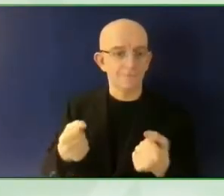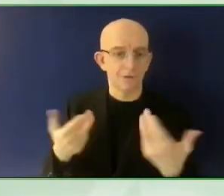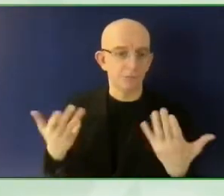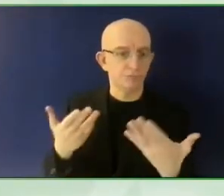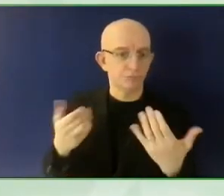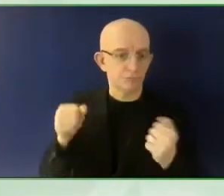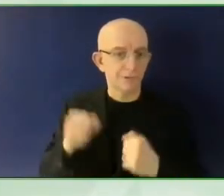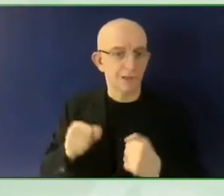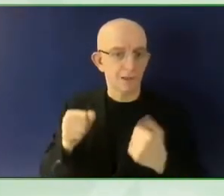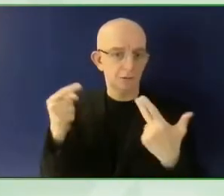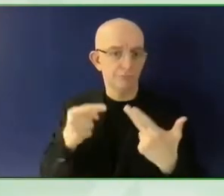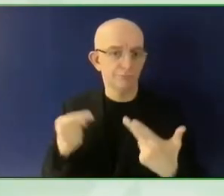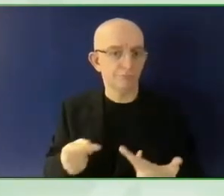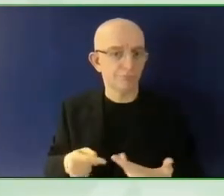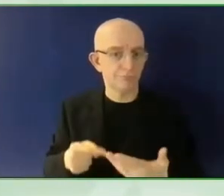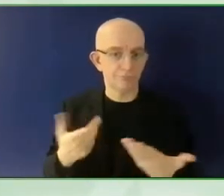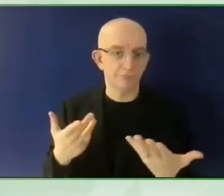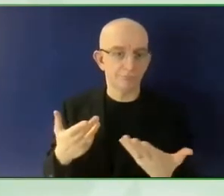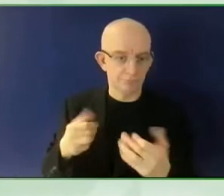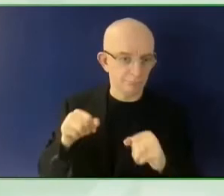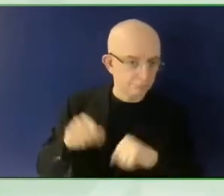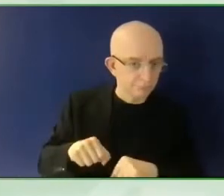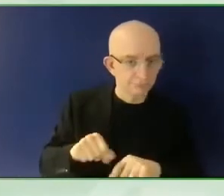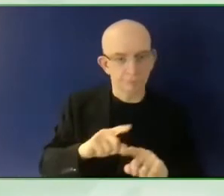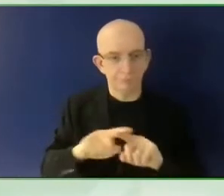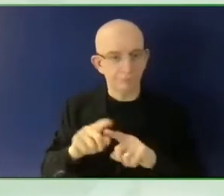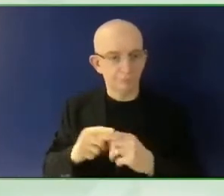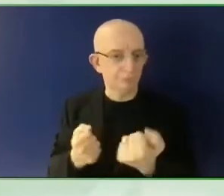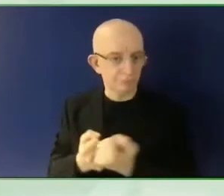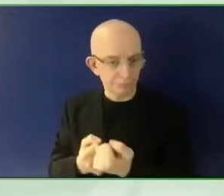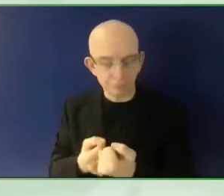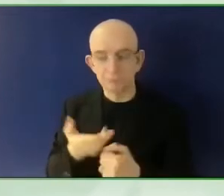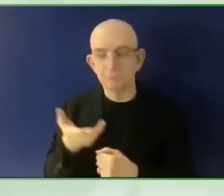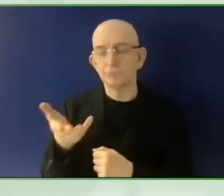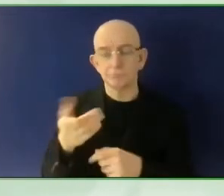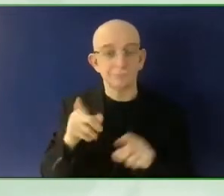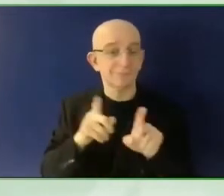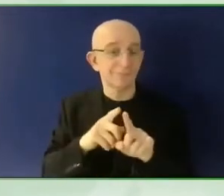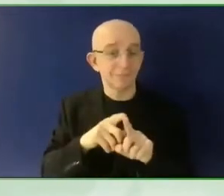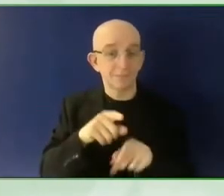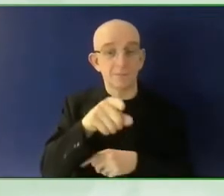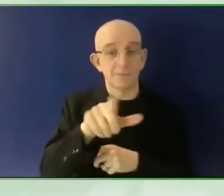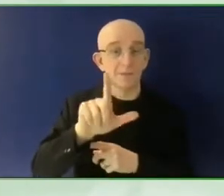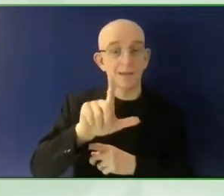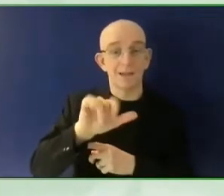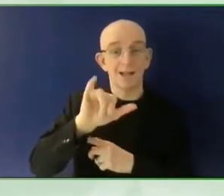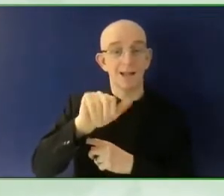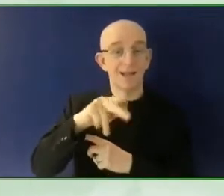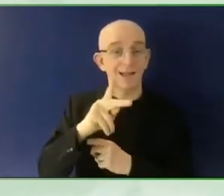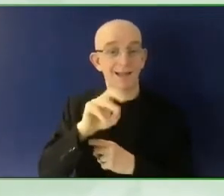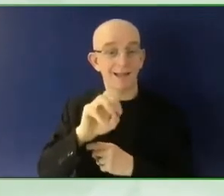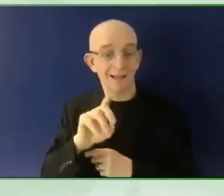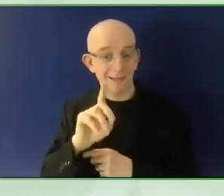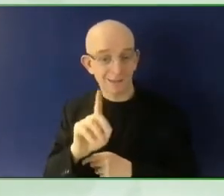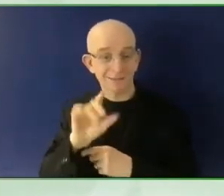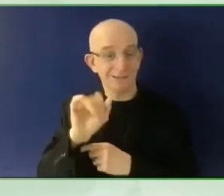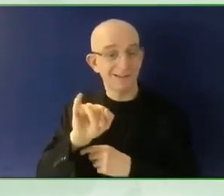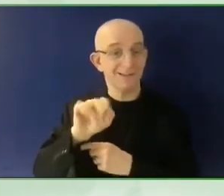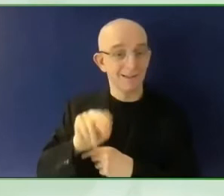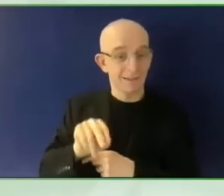In certain cases, you know, there might be a chance where the agent needs to transfer a person.